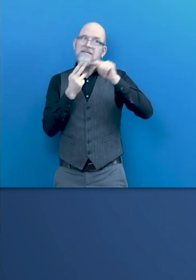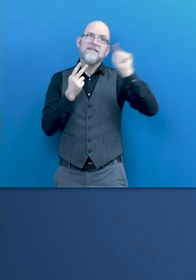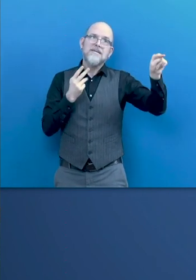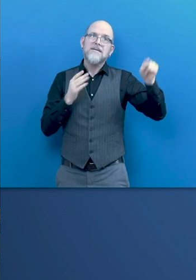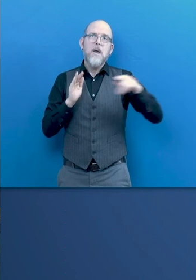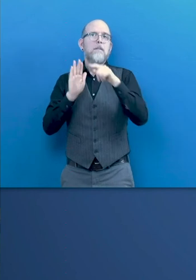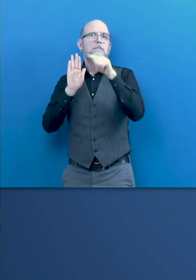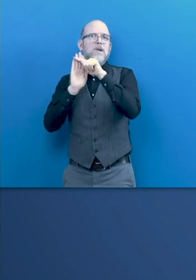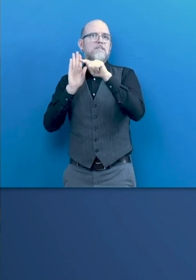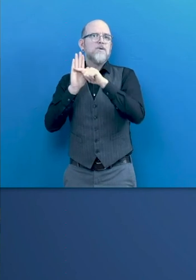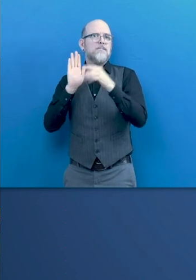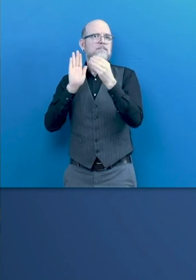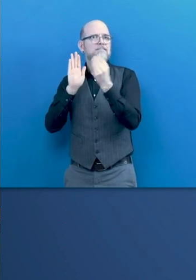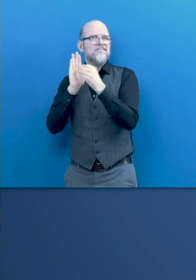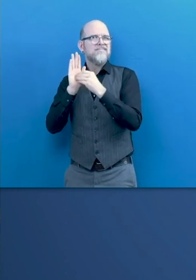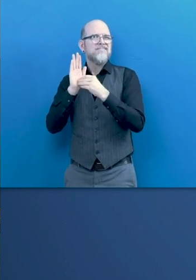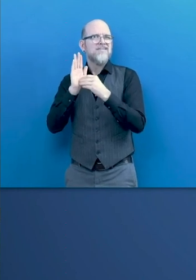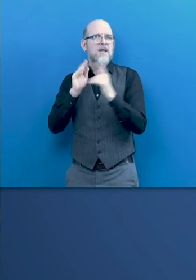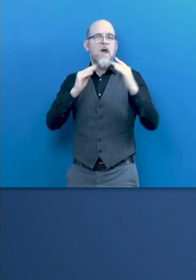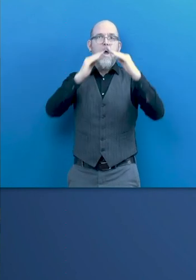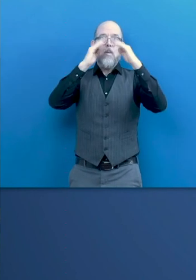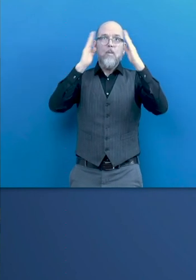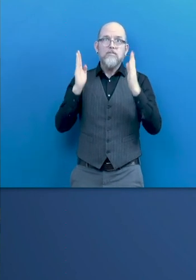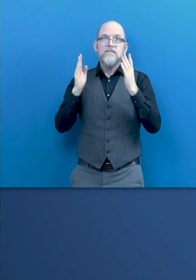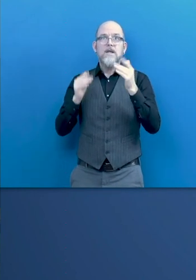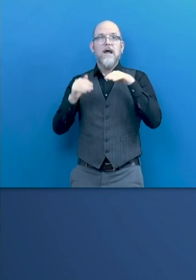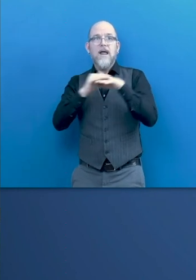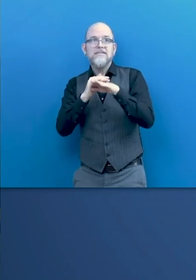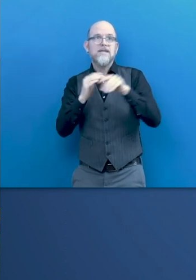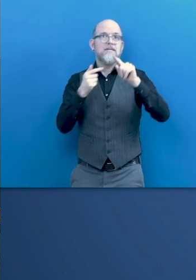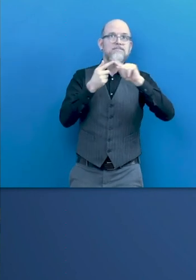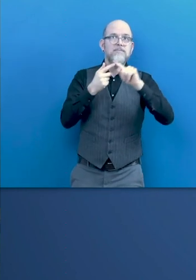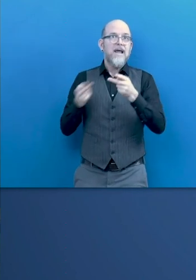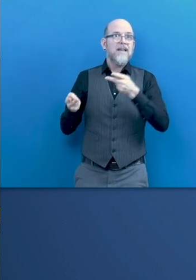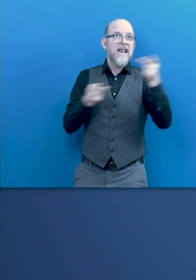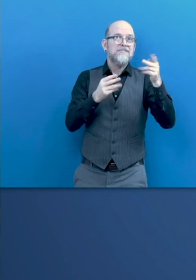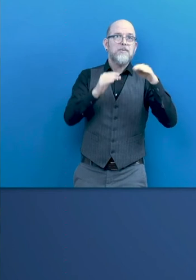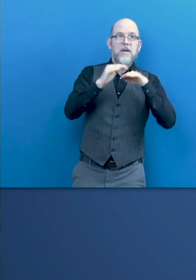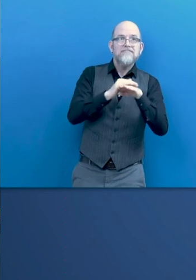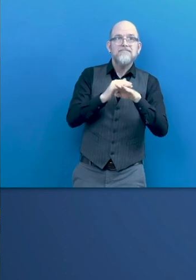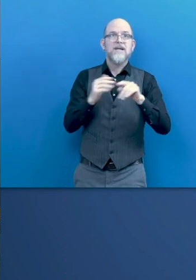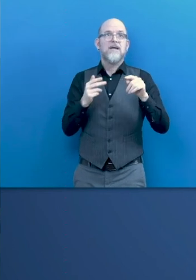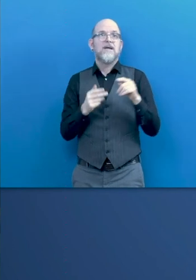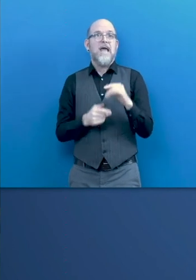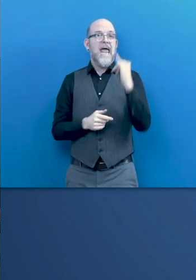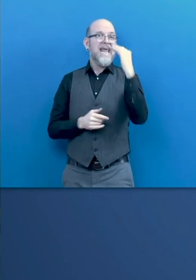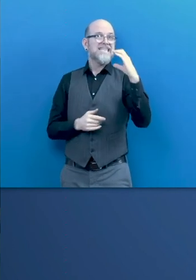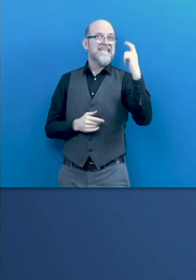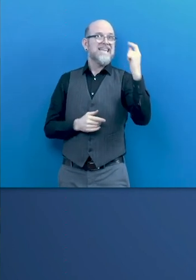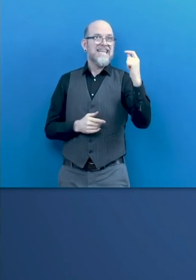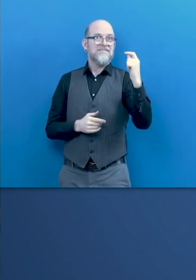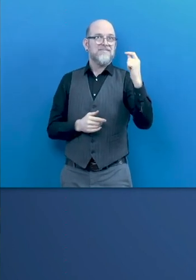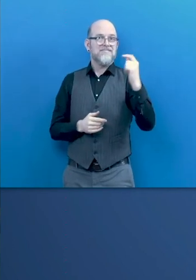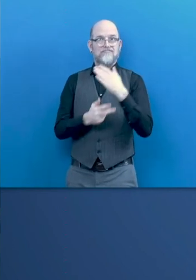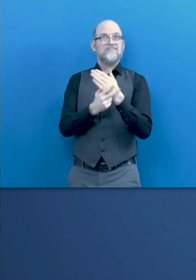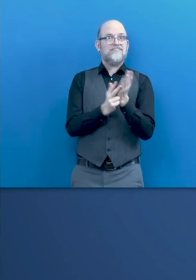So another development, an important development, which I'm given some I'm given a little bit of